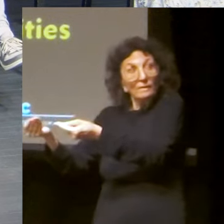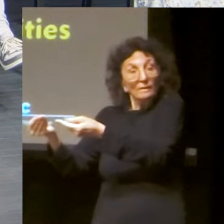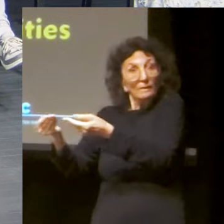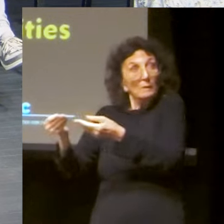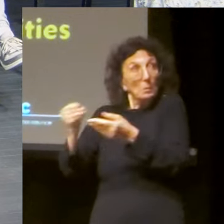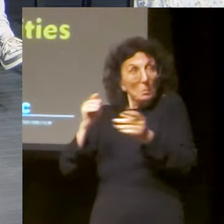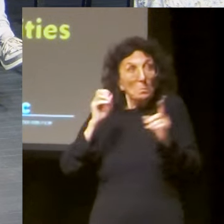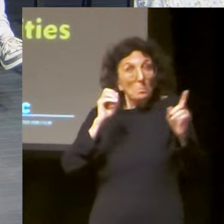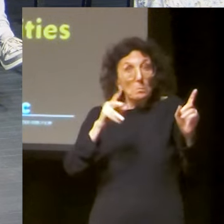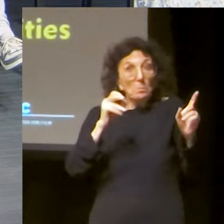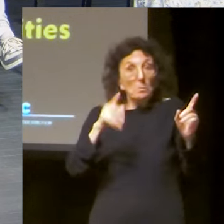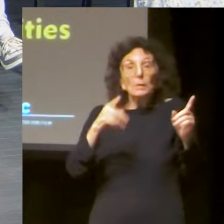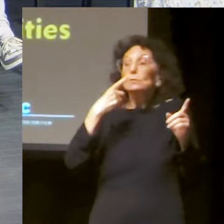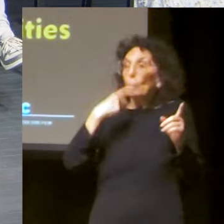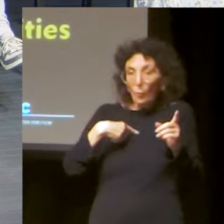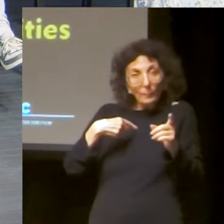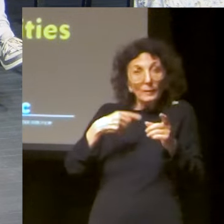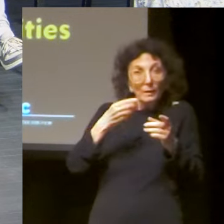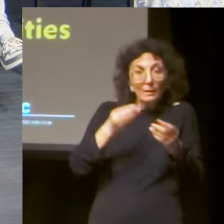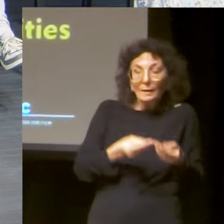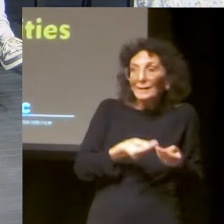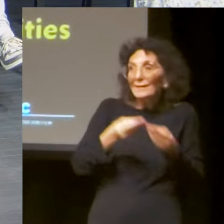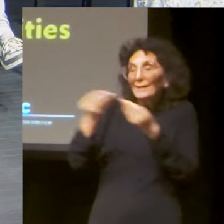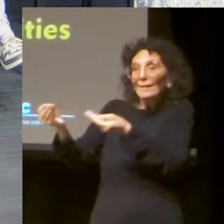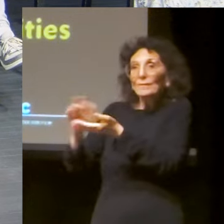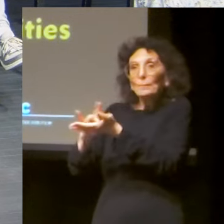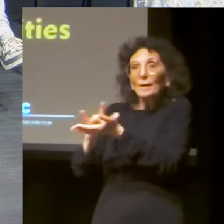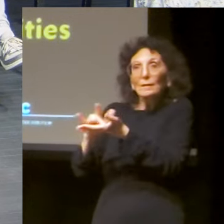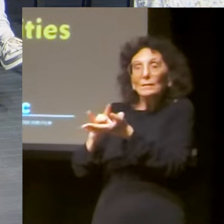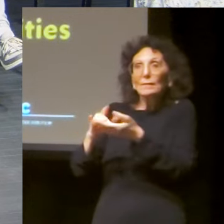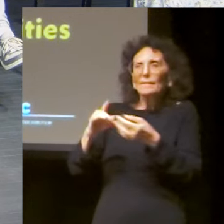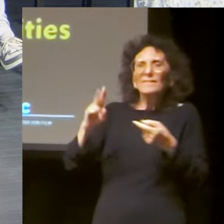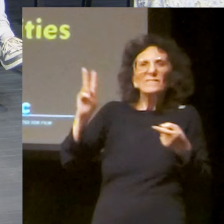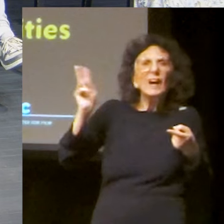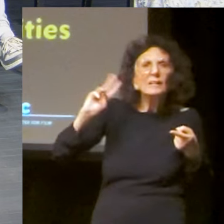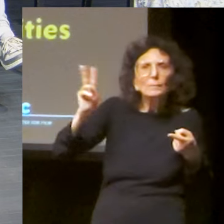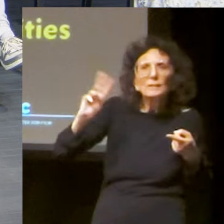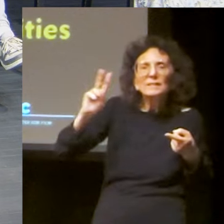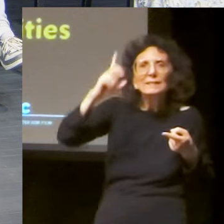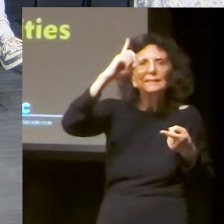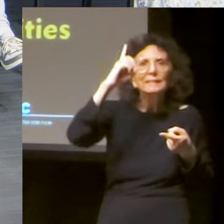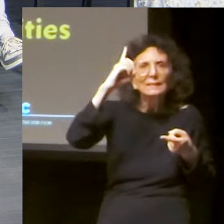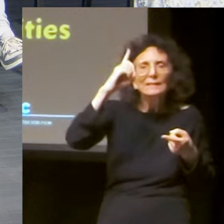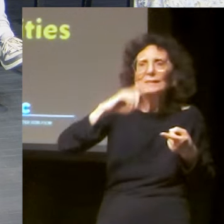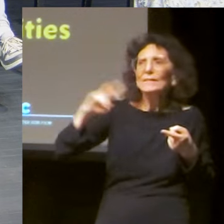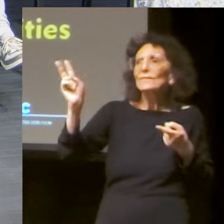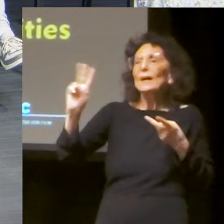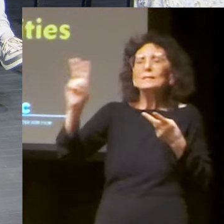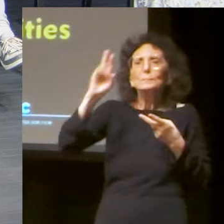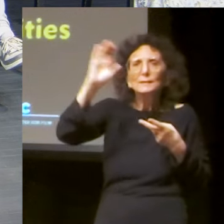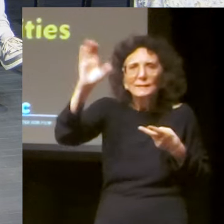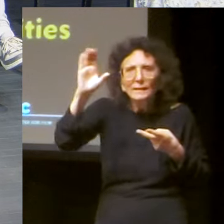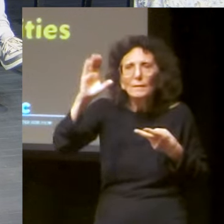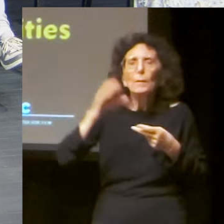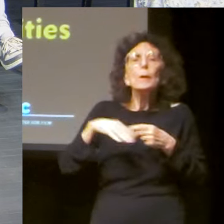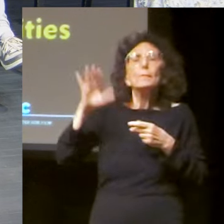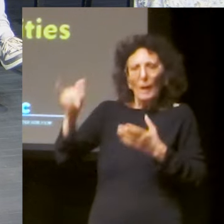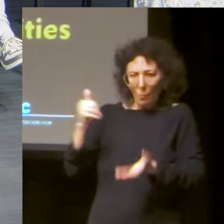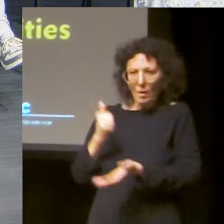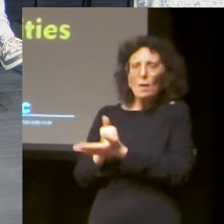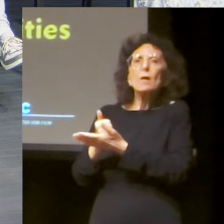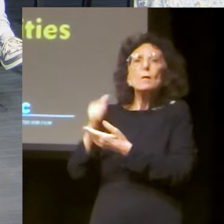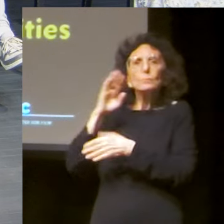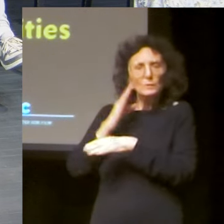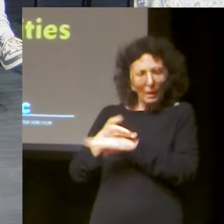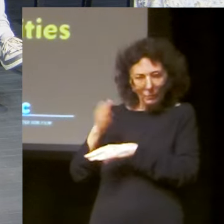with the advice that Dr. Charles told me and what he told me to do, and he